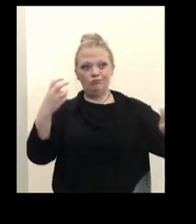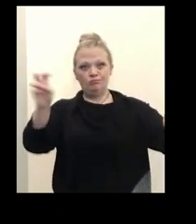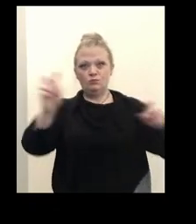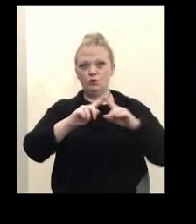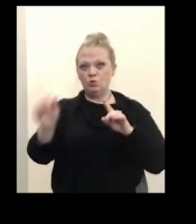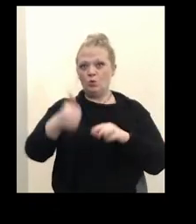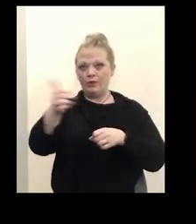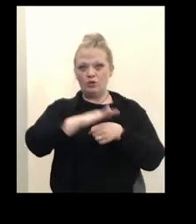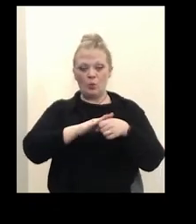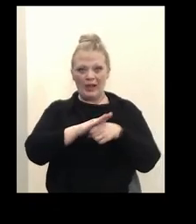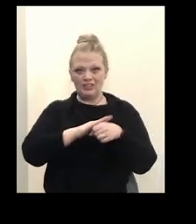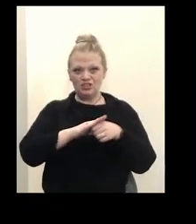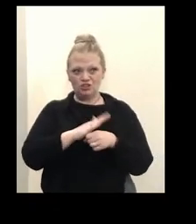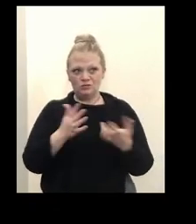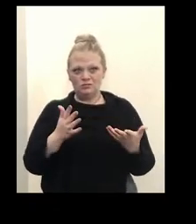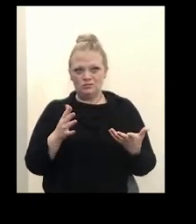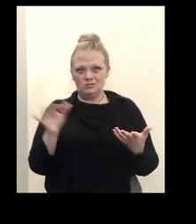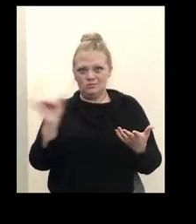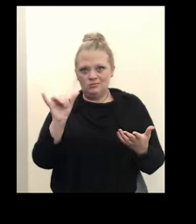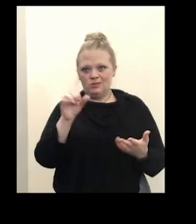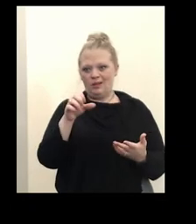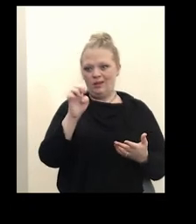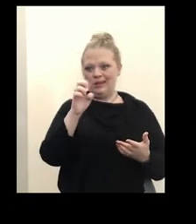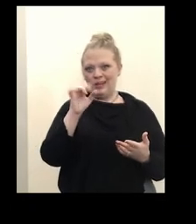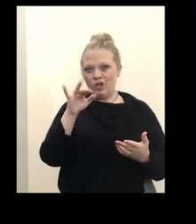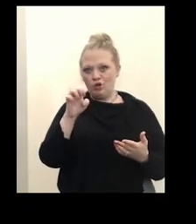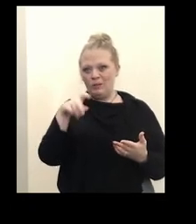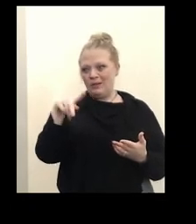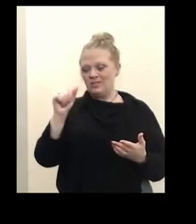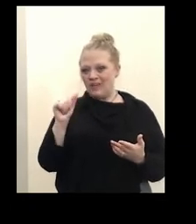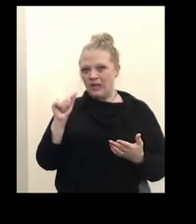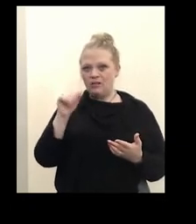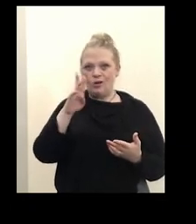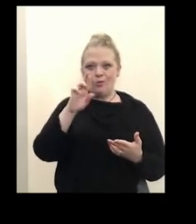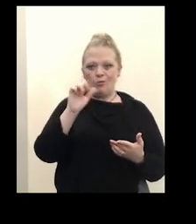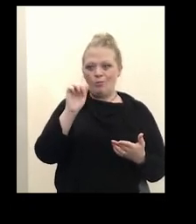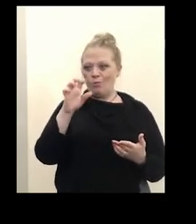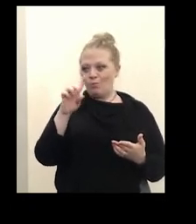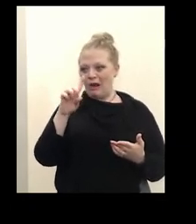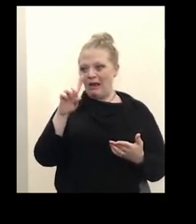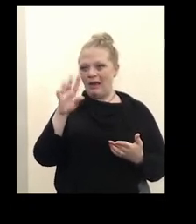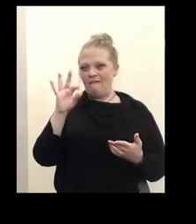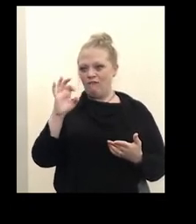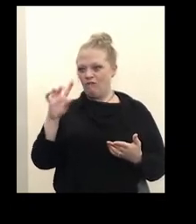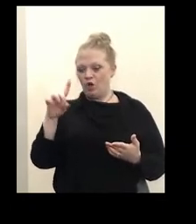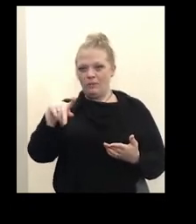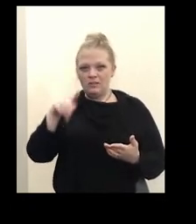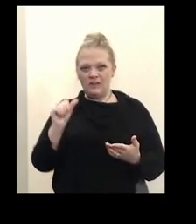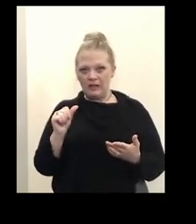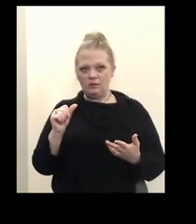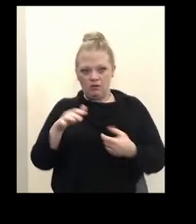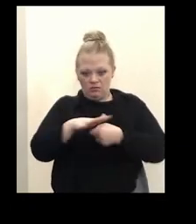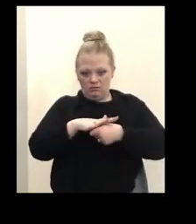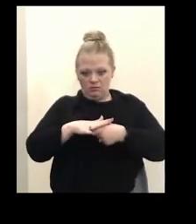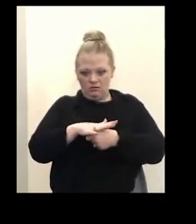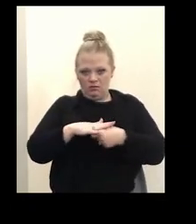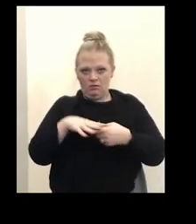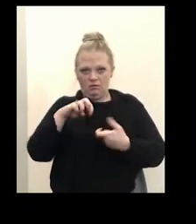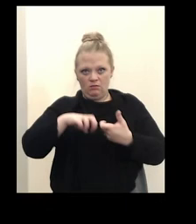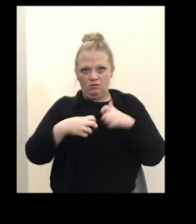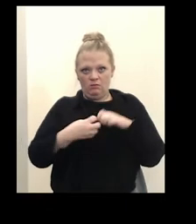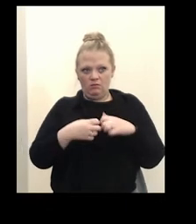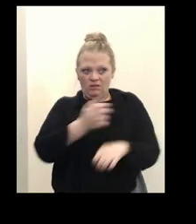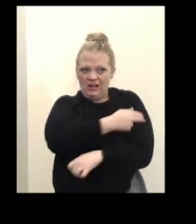Bradford. So we want people to understand this is a regional issue. The hospitals are still pretty much full